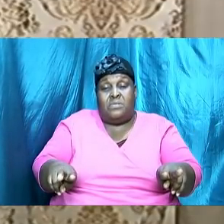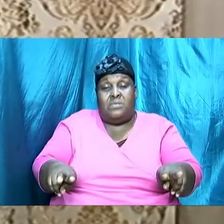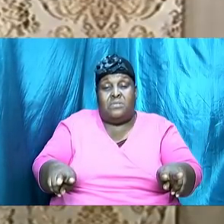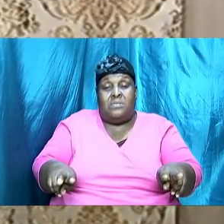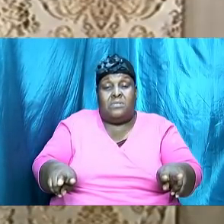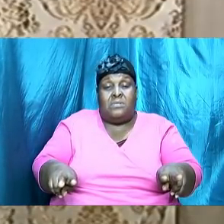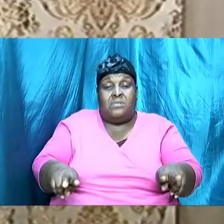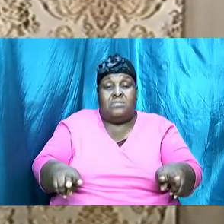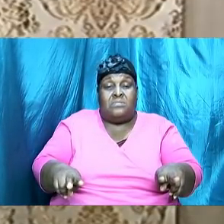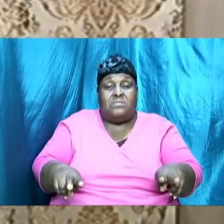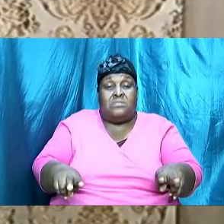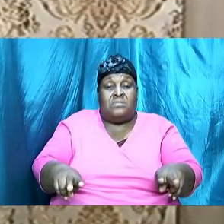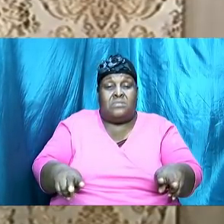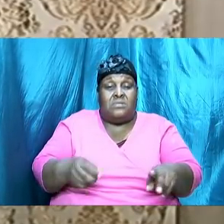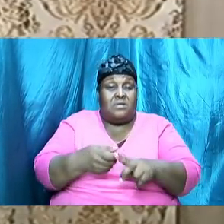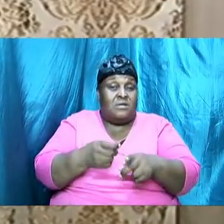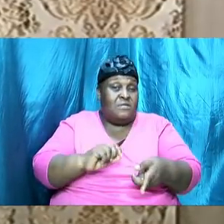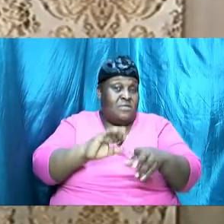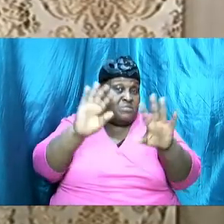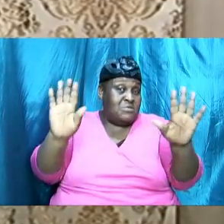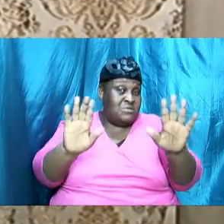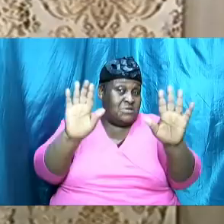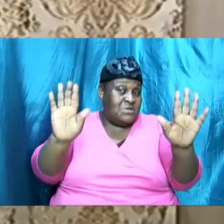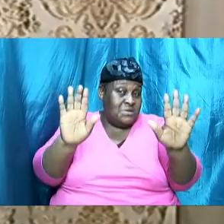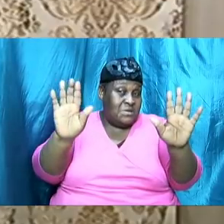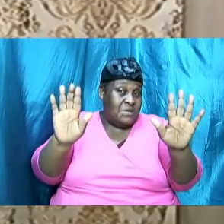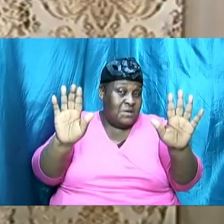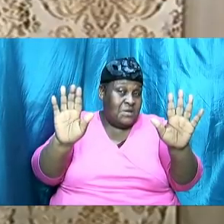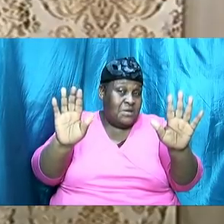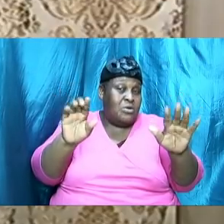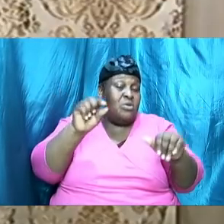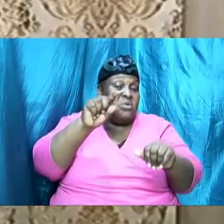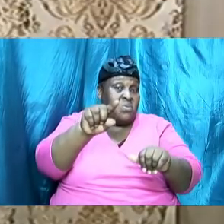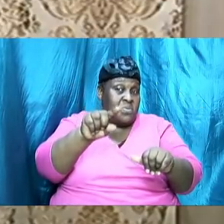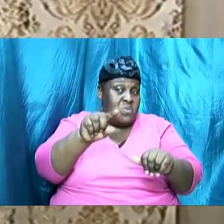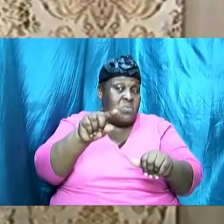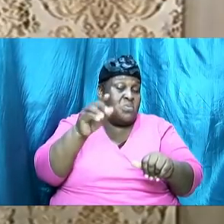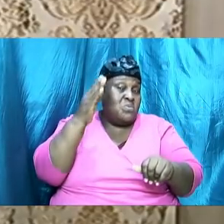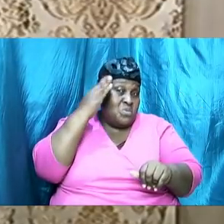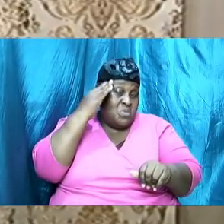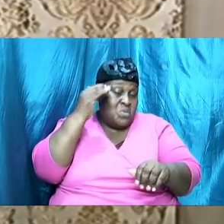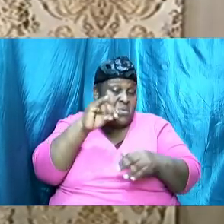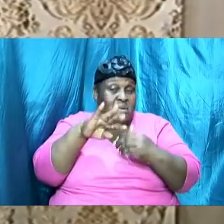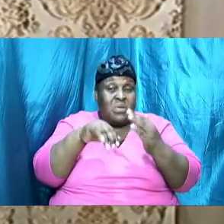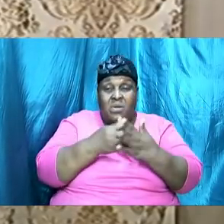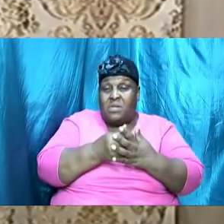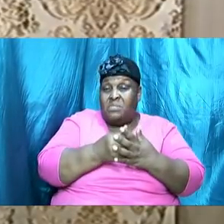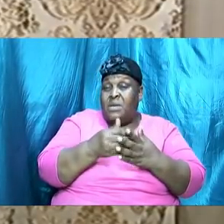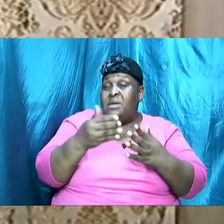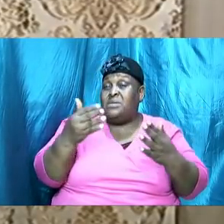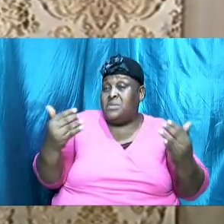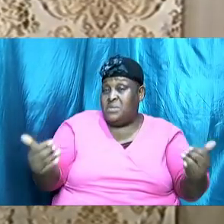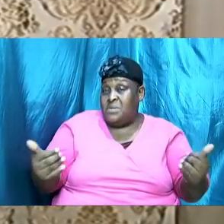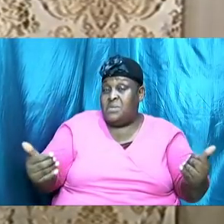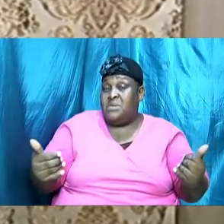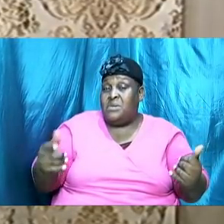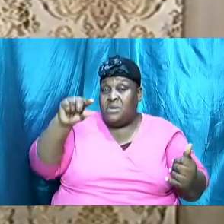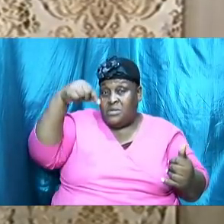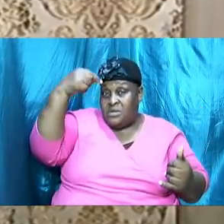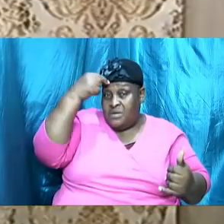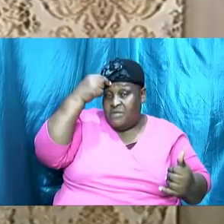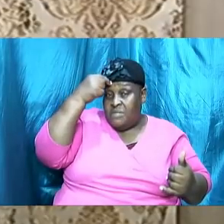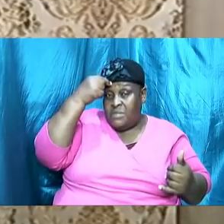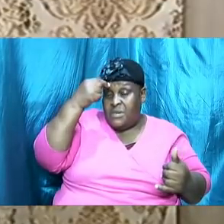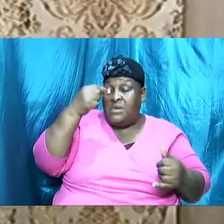in church on Sunday you would realize all by know that the government of the